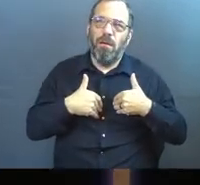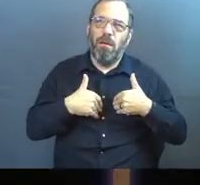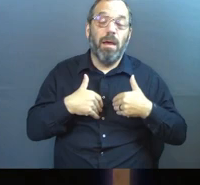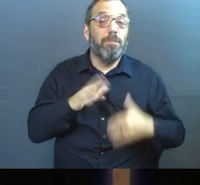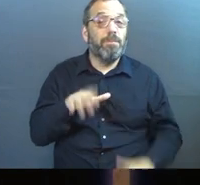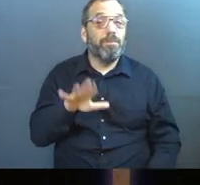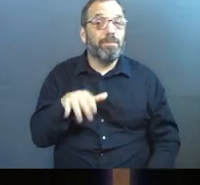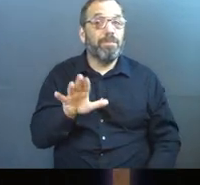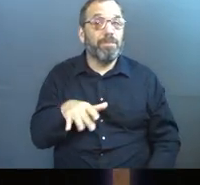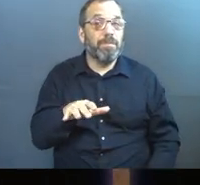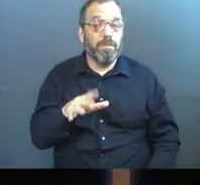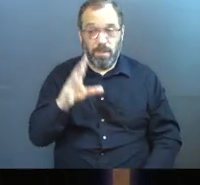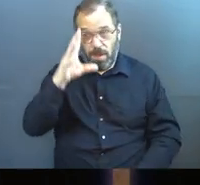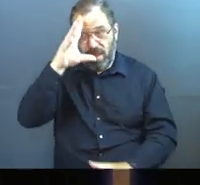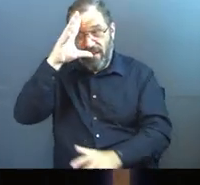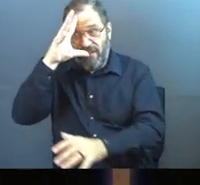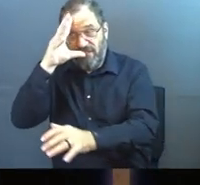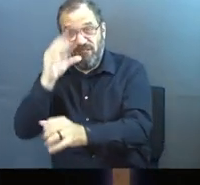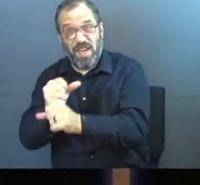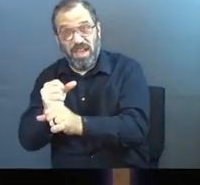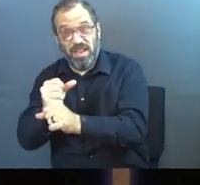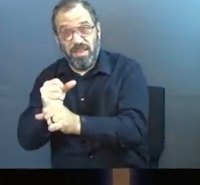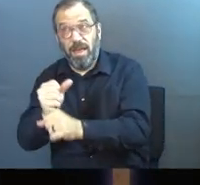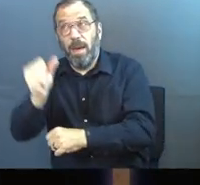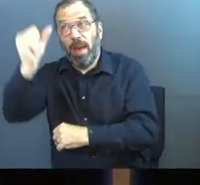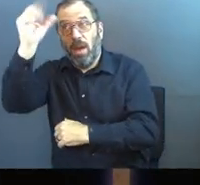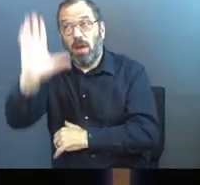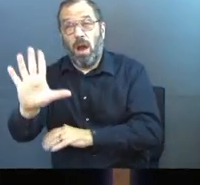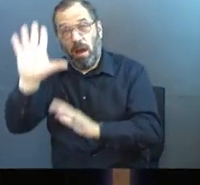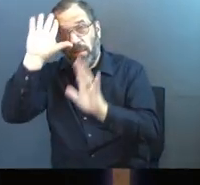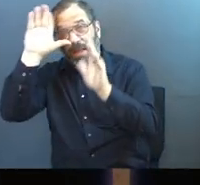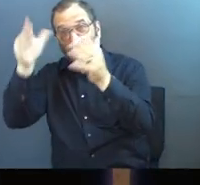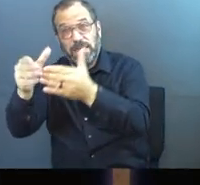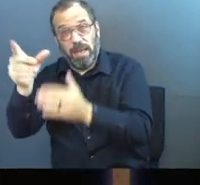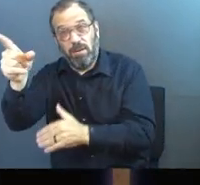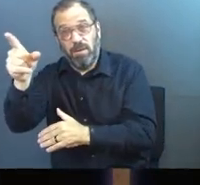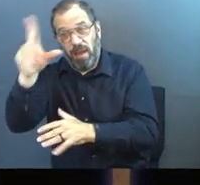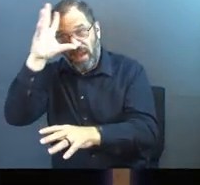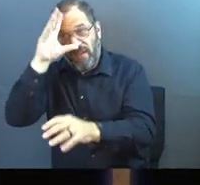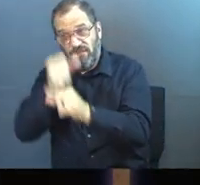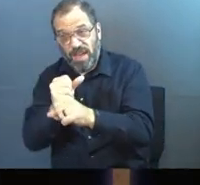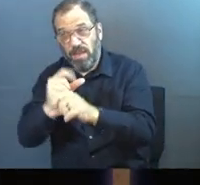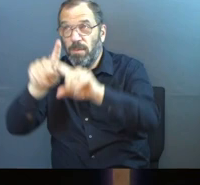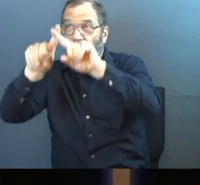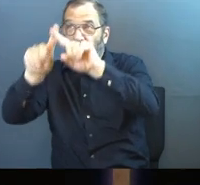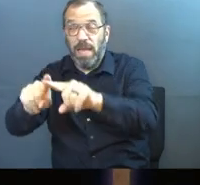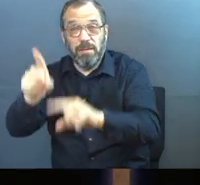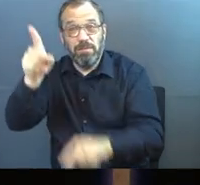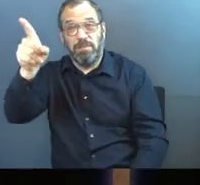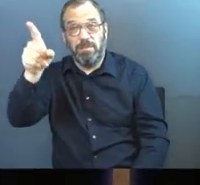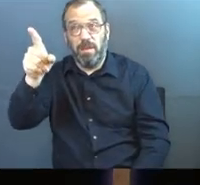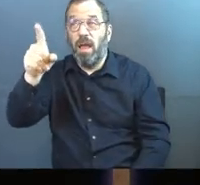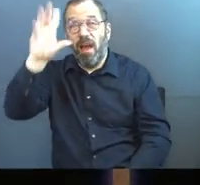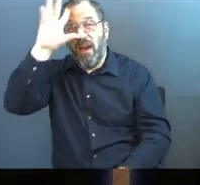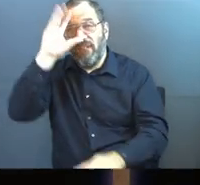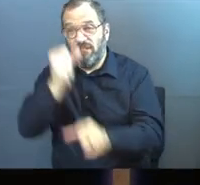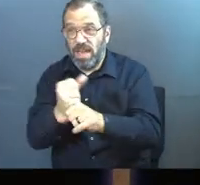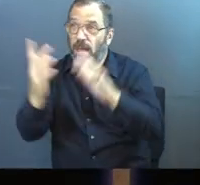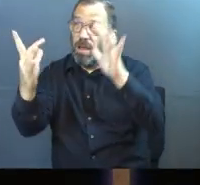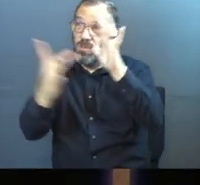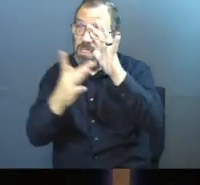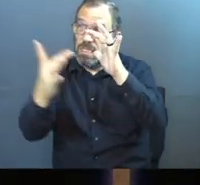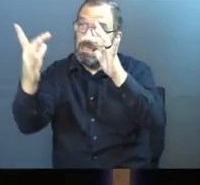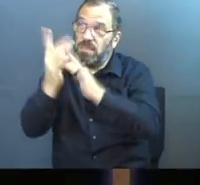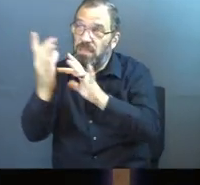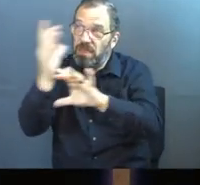See, faith is about God-centeredness. Faith is about God-reliance. Faith is about Jesus'